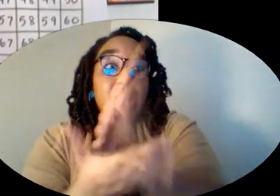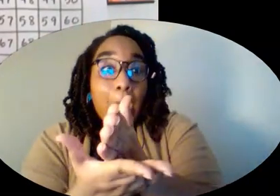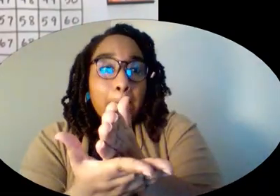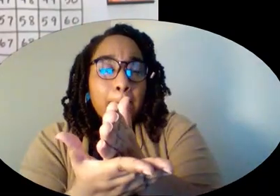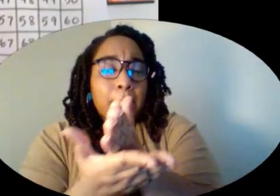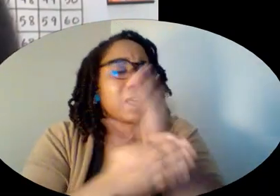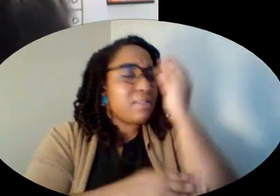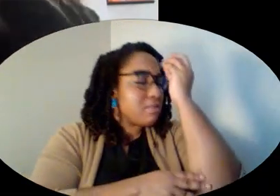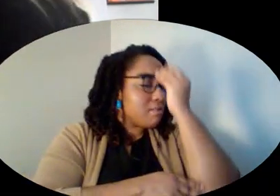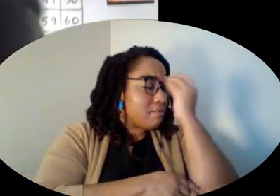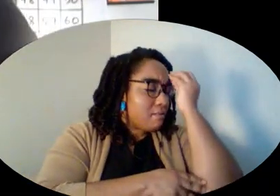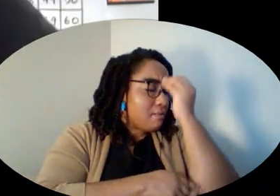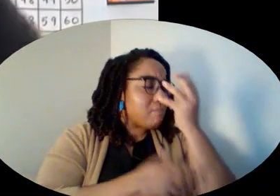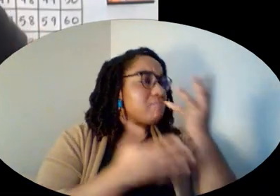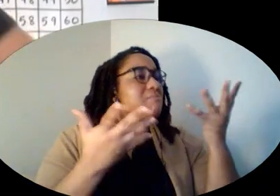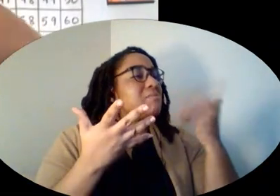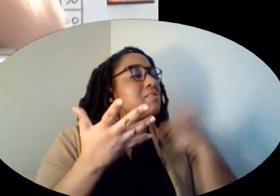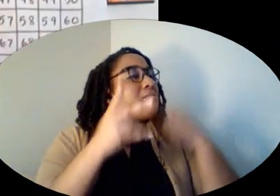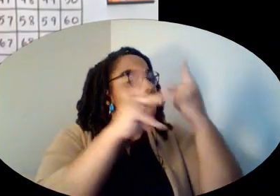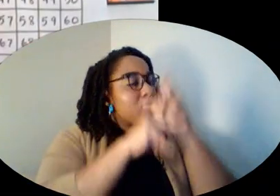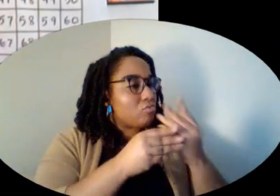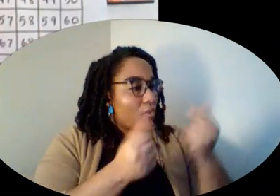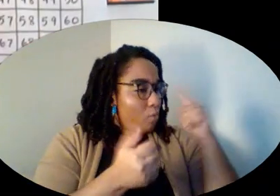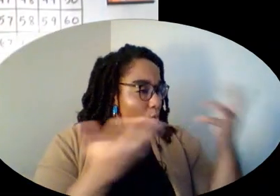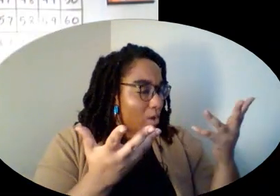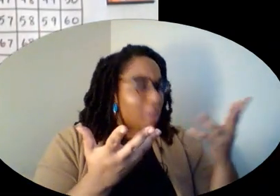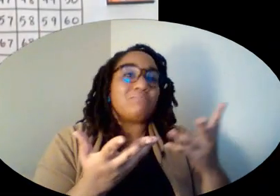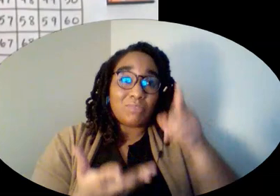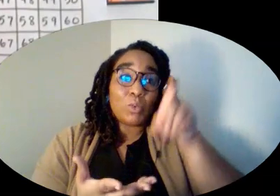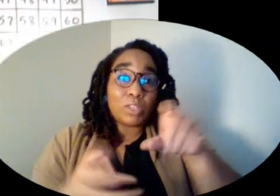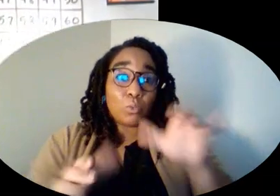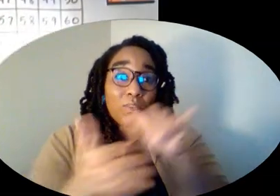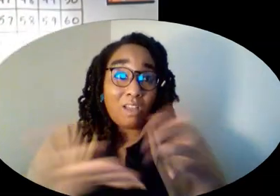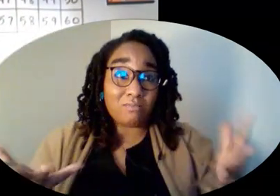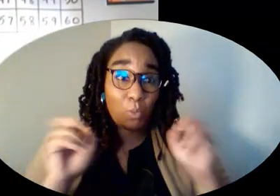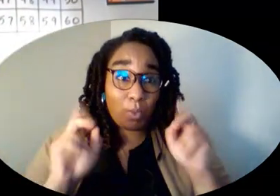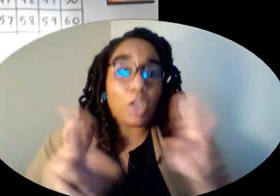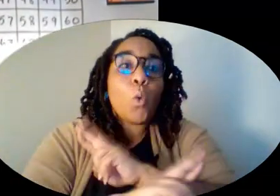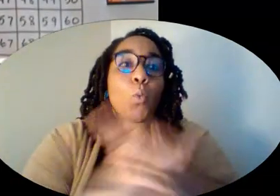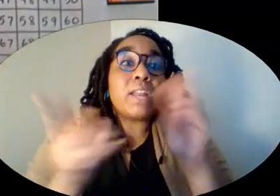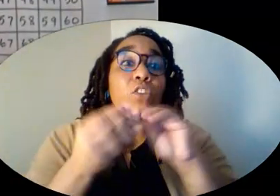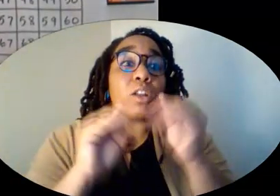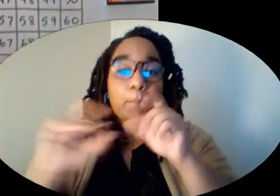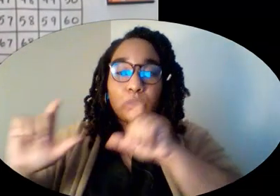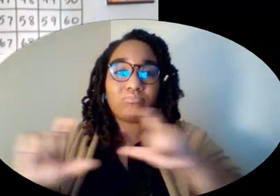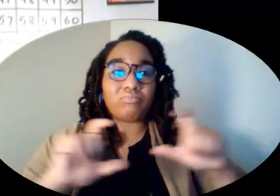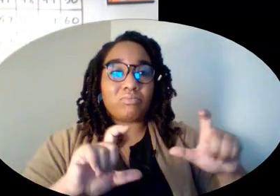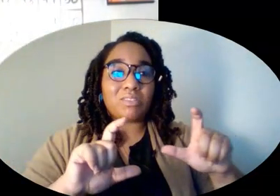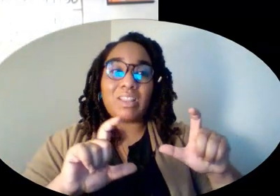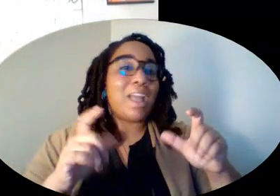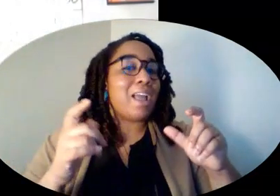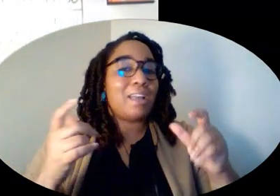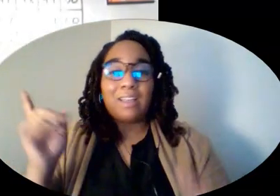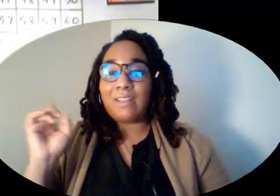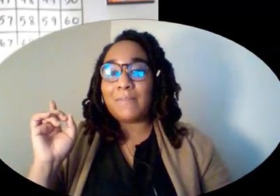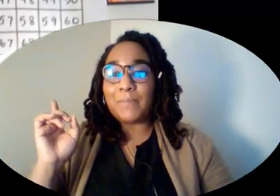what we're solving for. Okay. Are you ready for your numbers? Let's see them. This time I don't have a clip. I just have